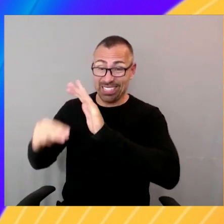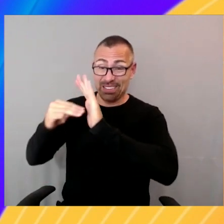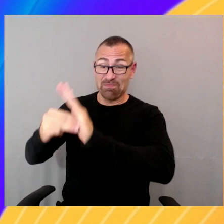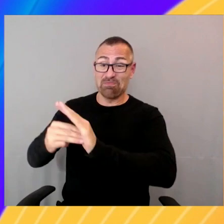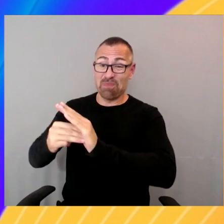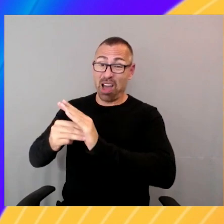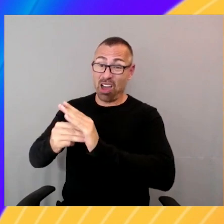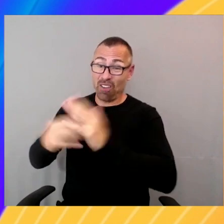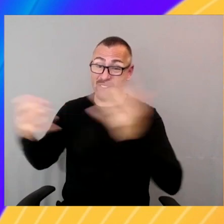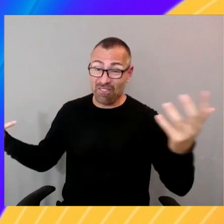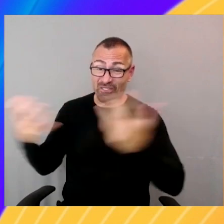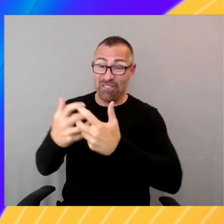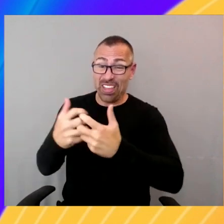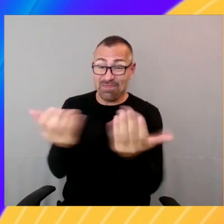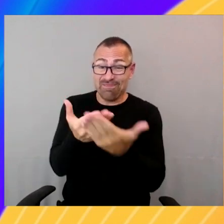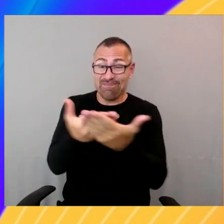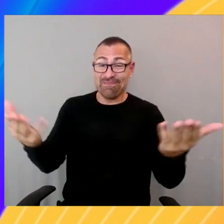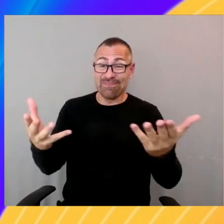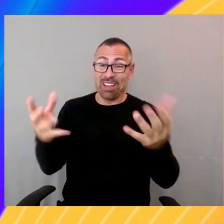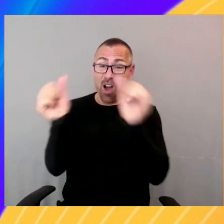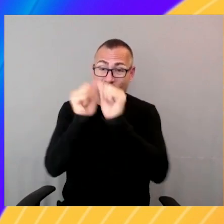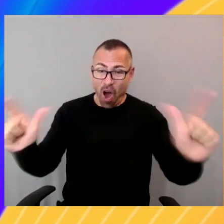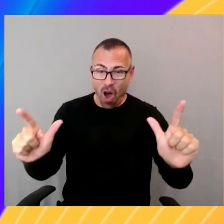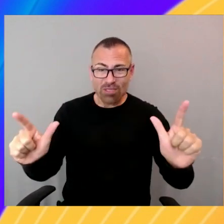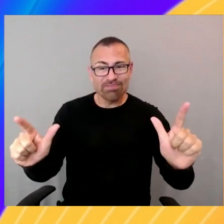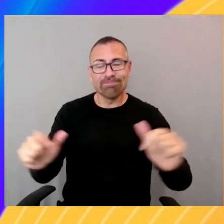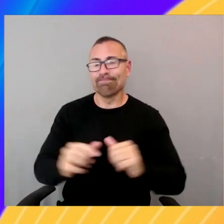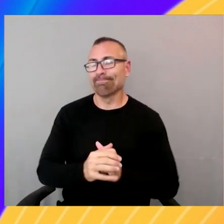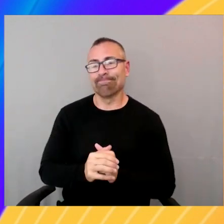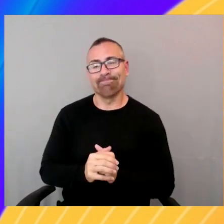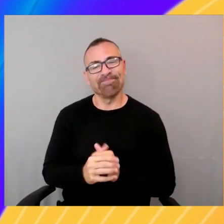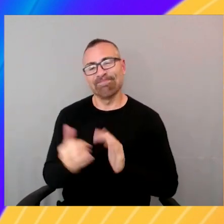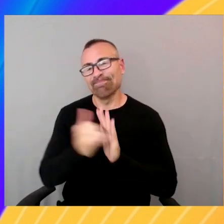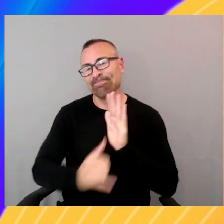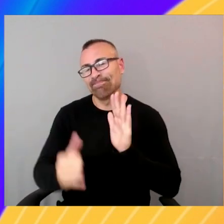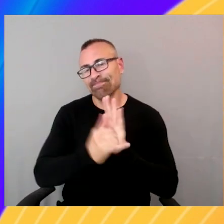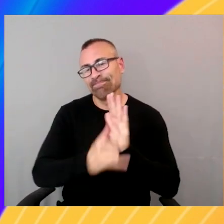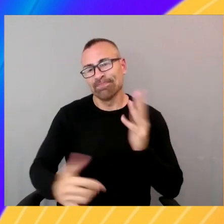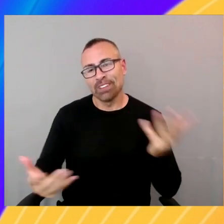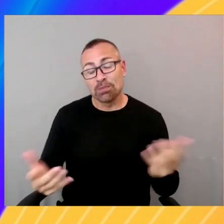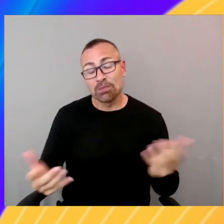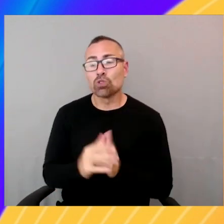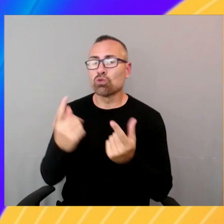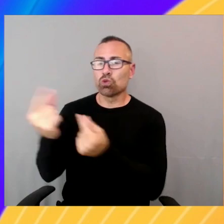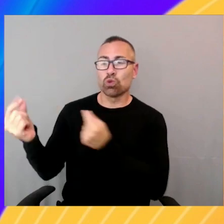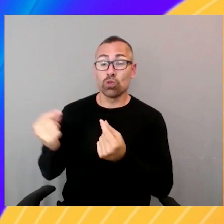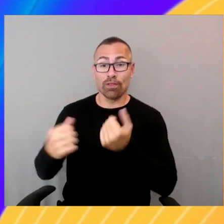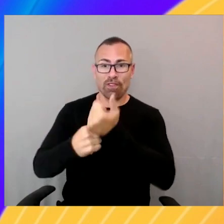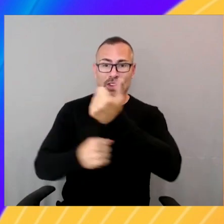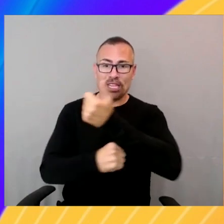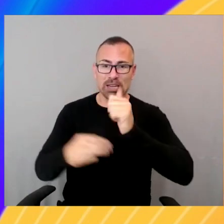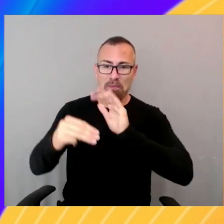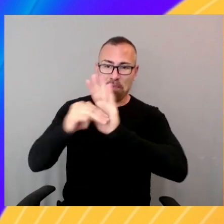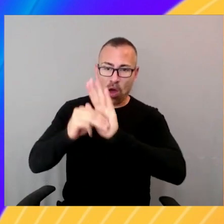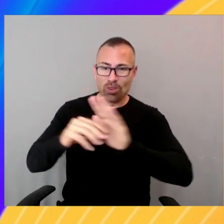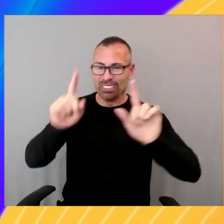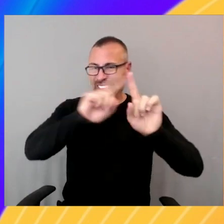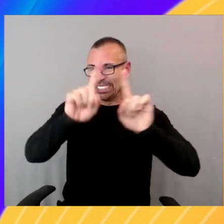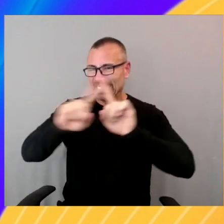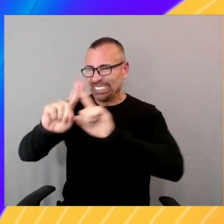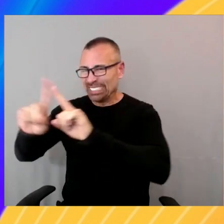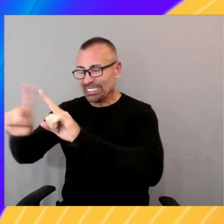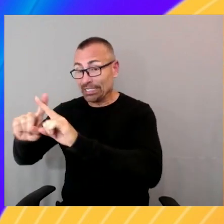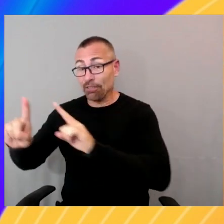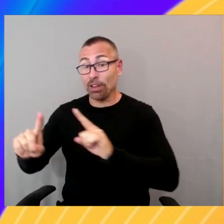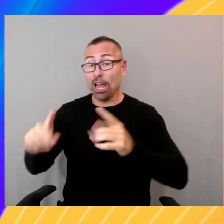customer need. So we provide selection of foundation models, both from Amazon, called Amazon Titan, as well as